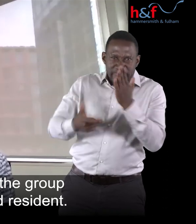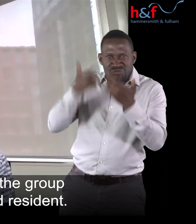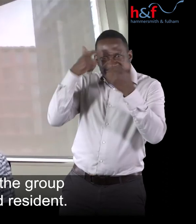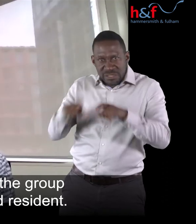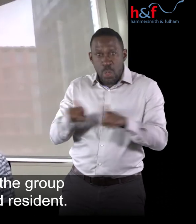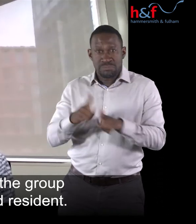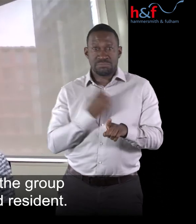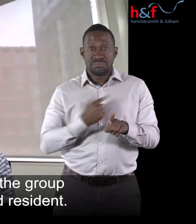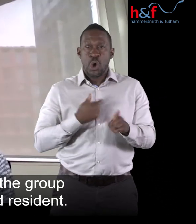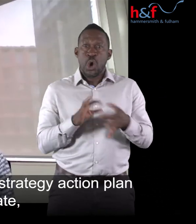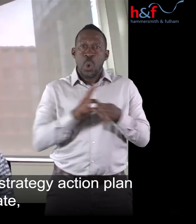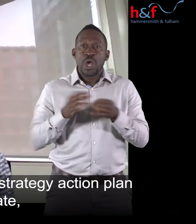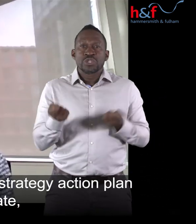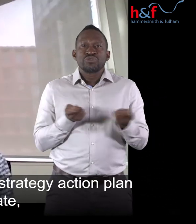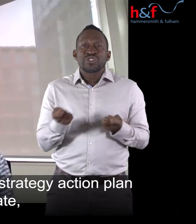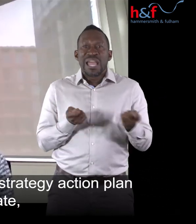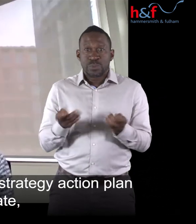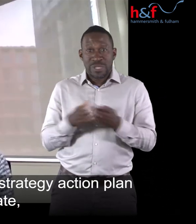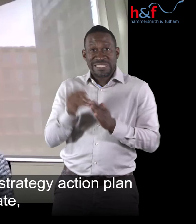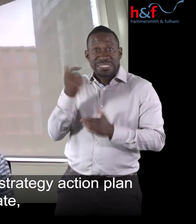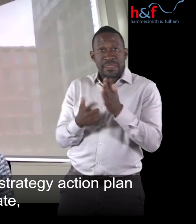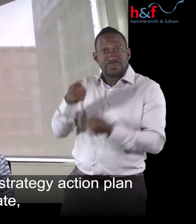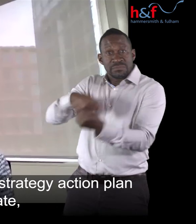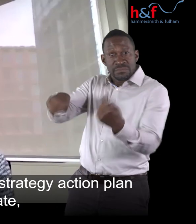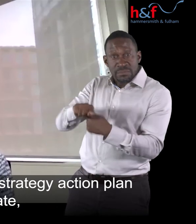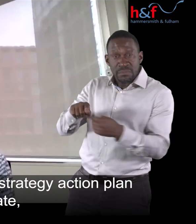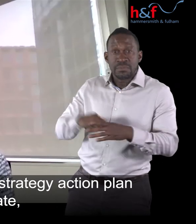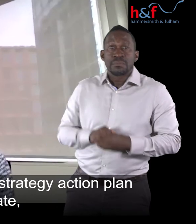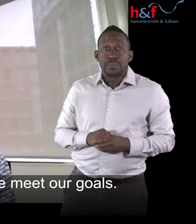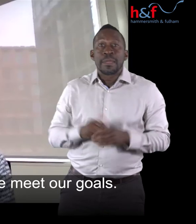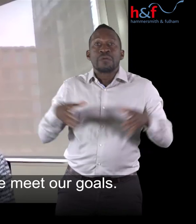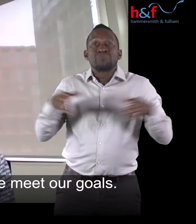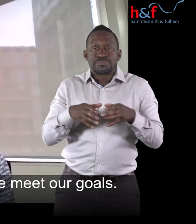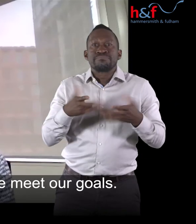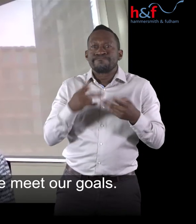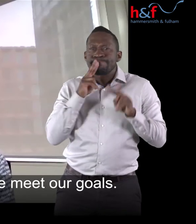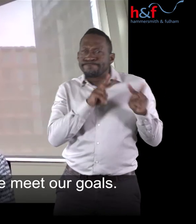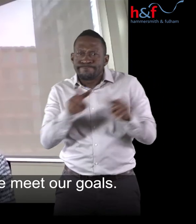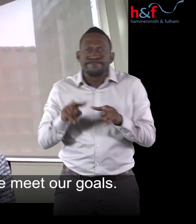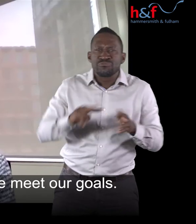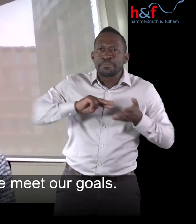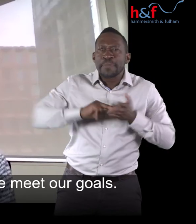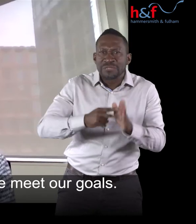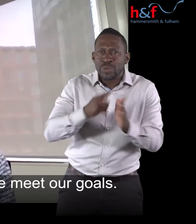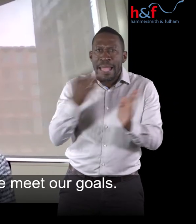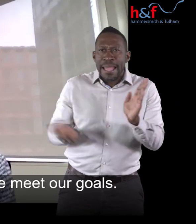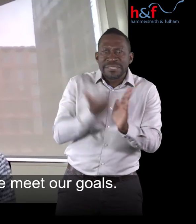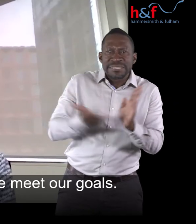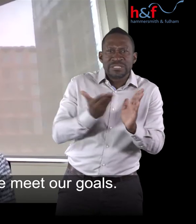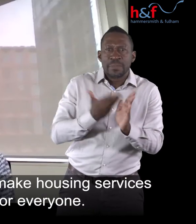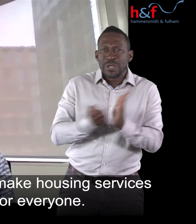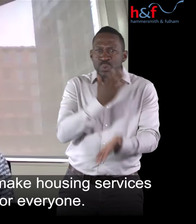resident. The group will keep the strategy action plan up to date and make sure that we meet our goals.